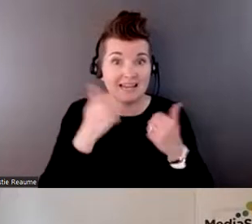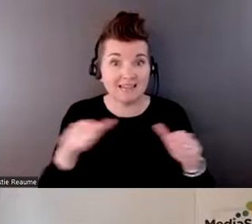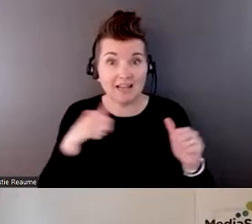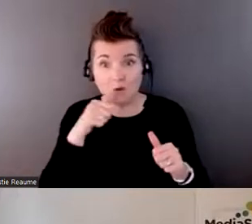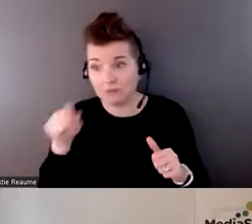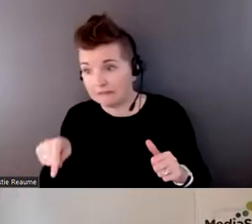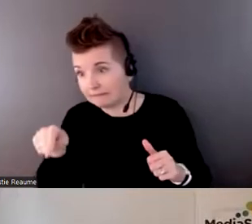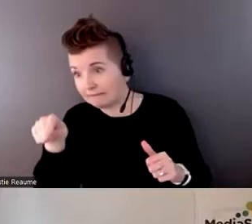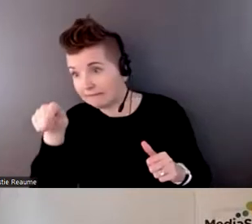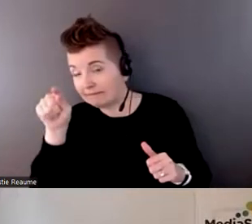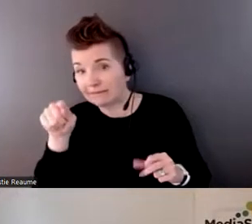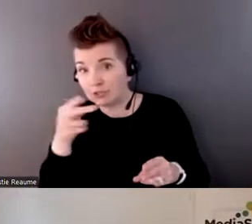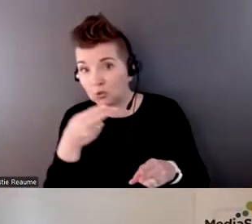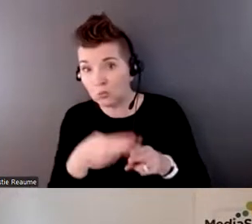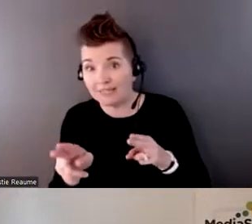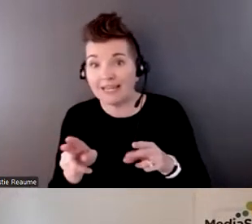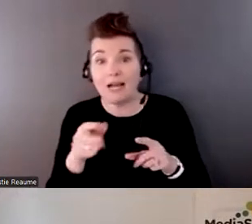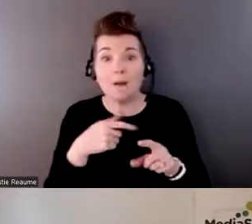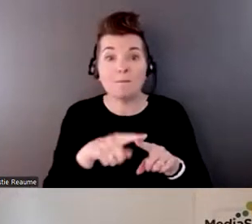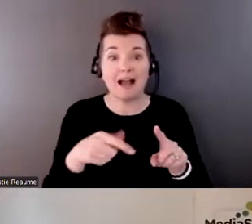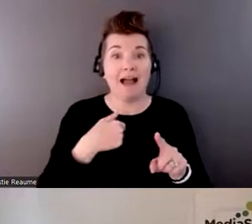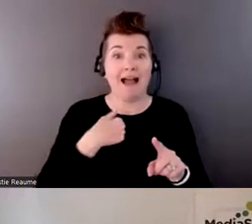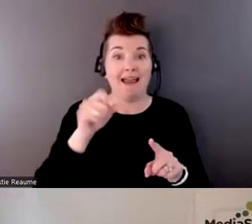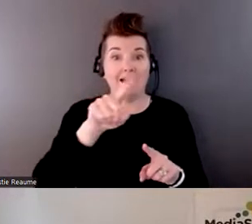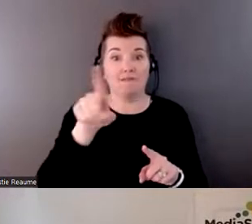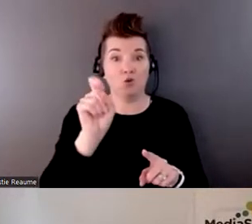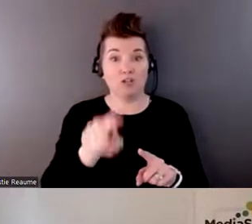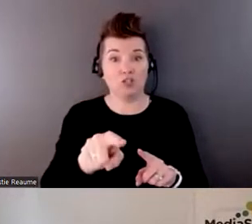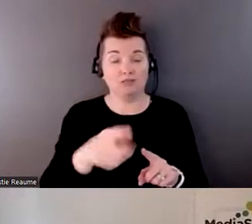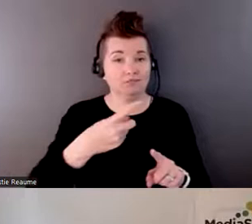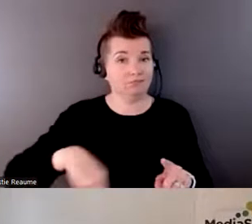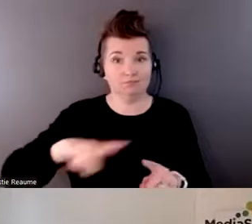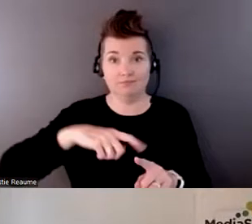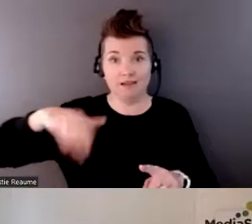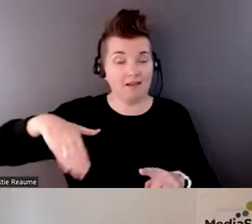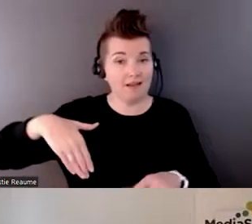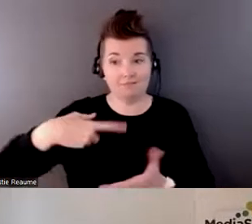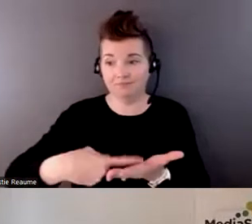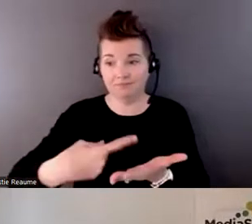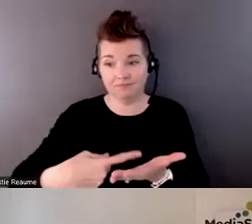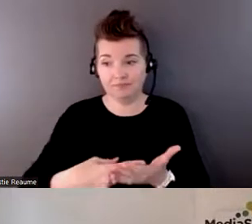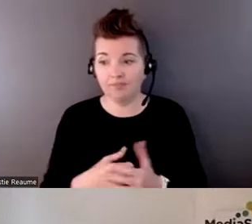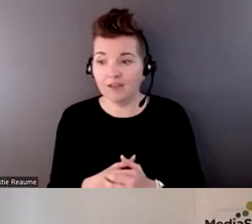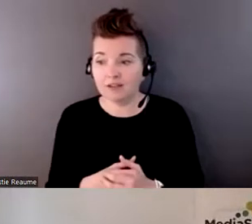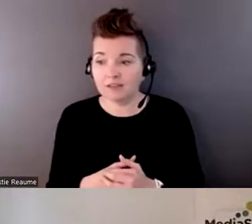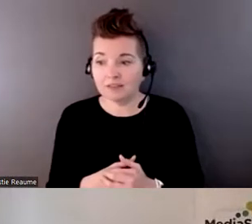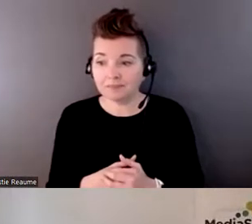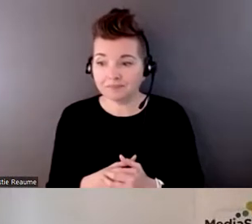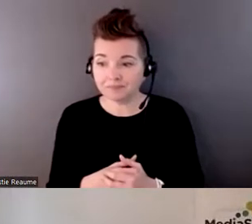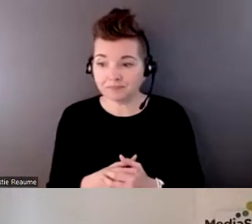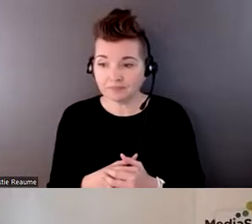have a quick look, but I have a question which we haven't really touched on. And it's, uh, we're talking about, you know, tools and